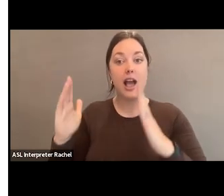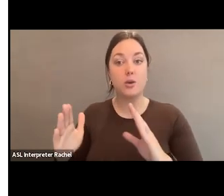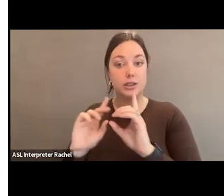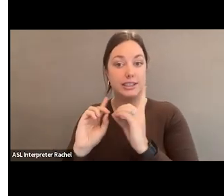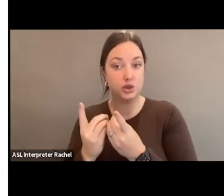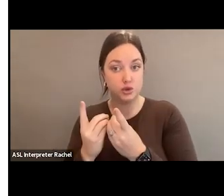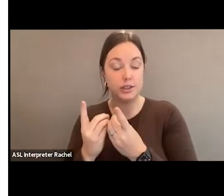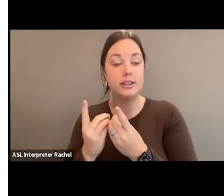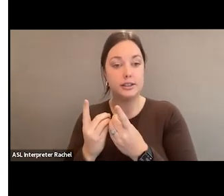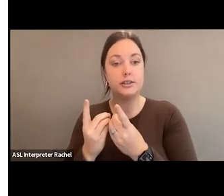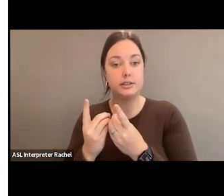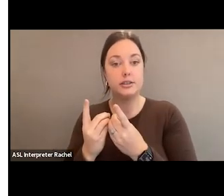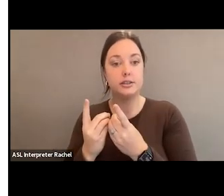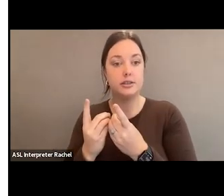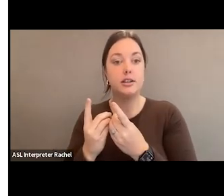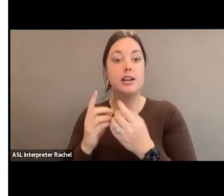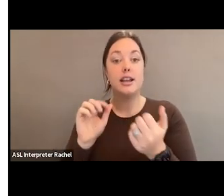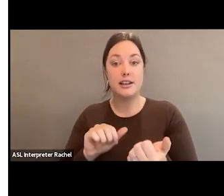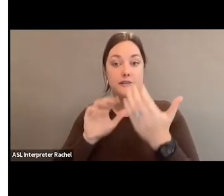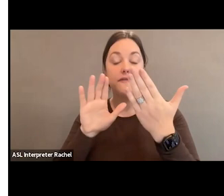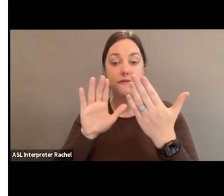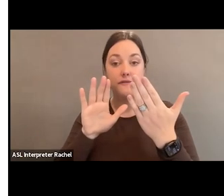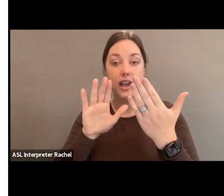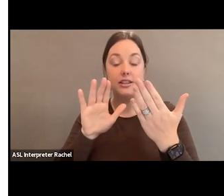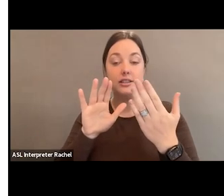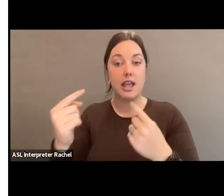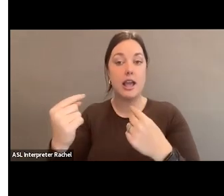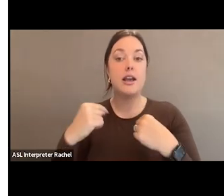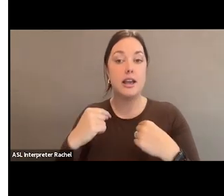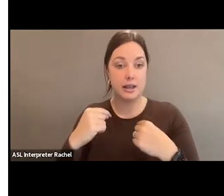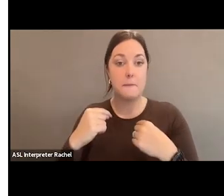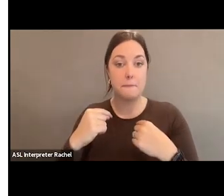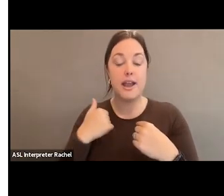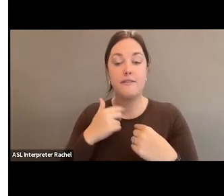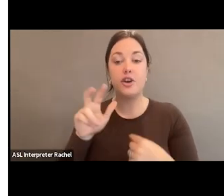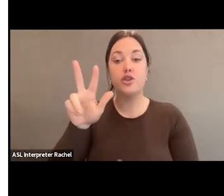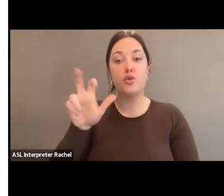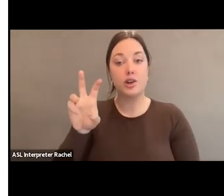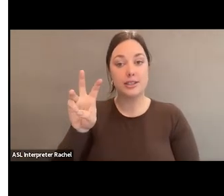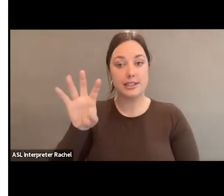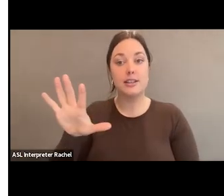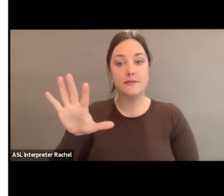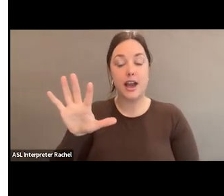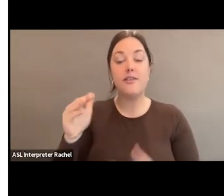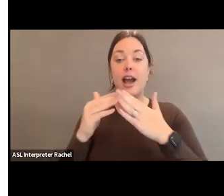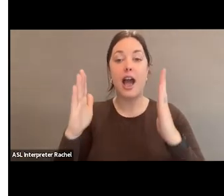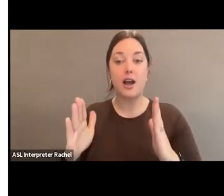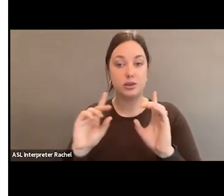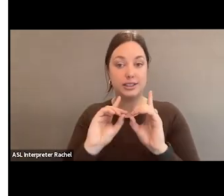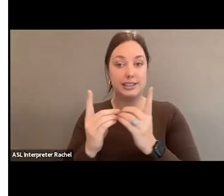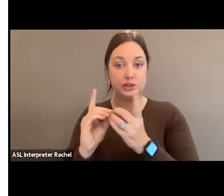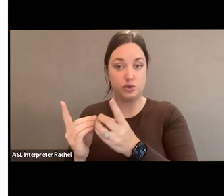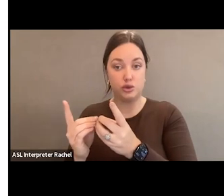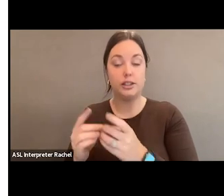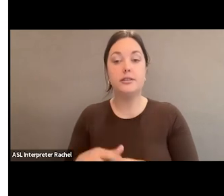which faced an incumbent, in which there were 365 House districts, in which an